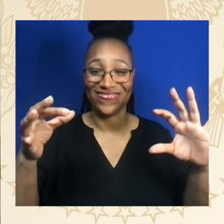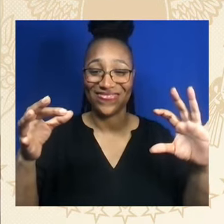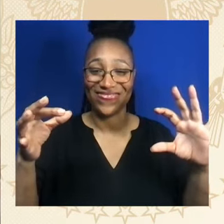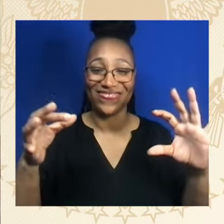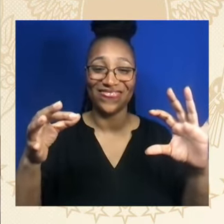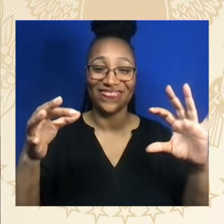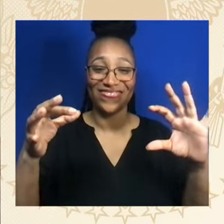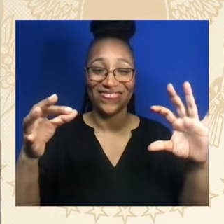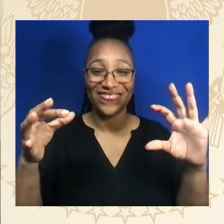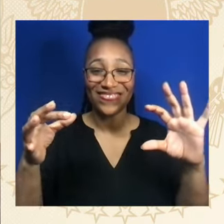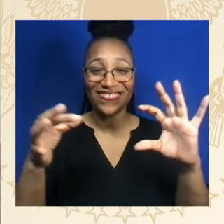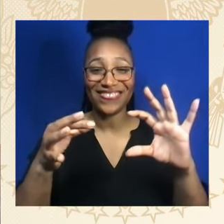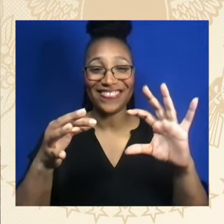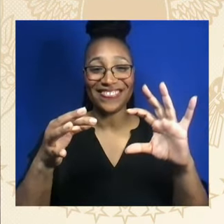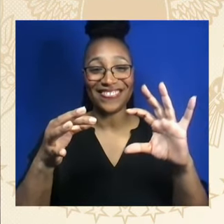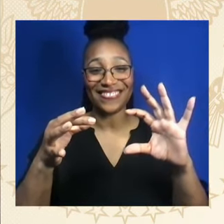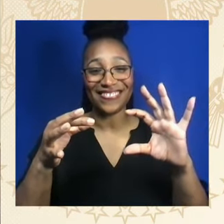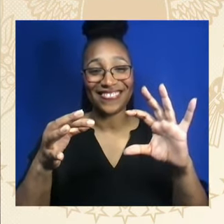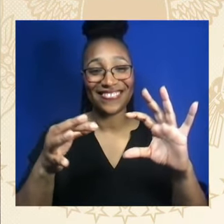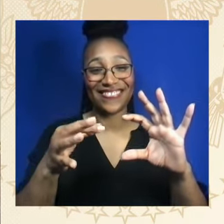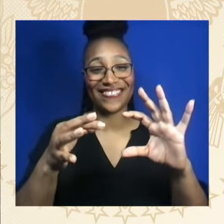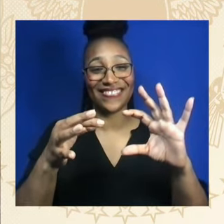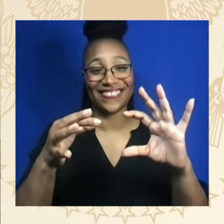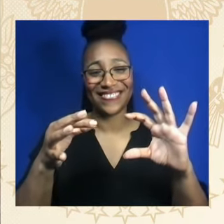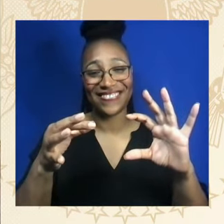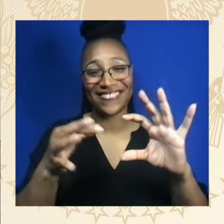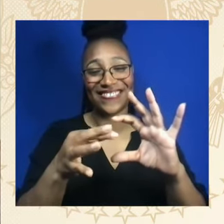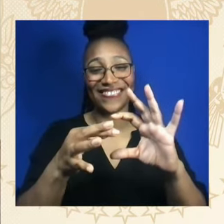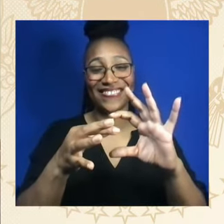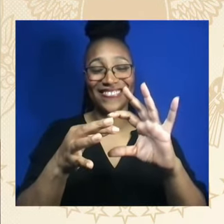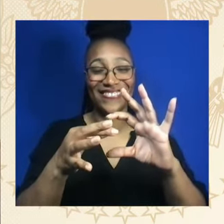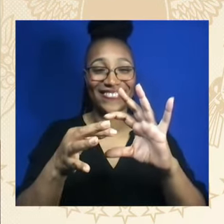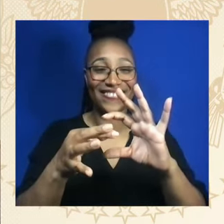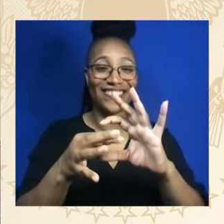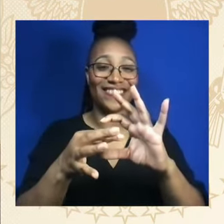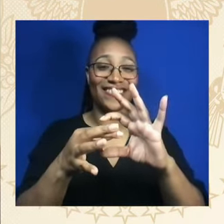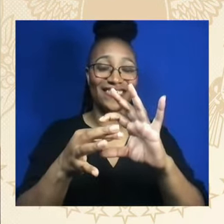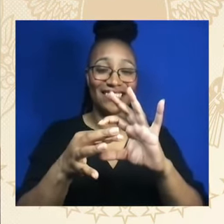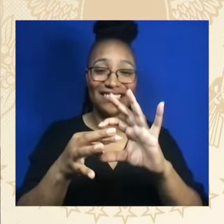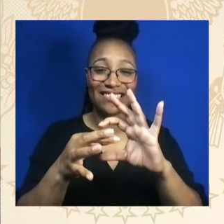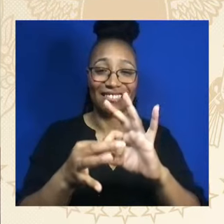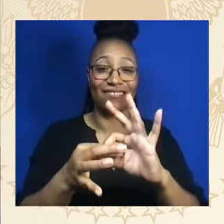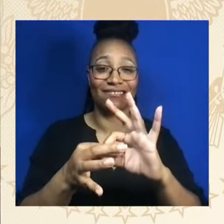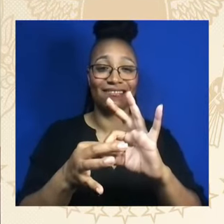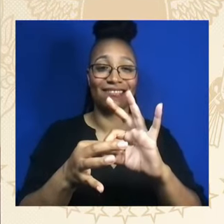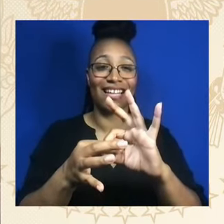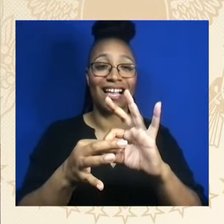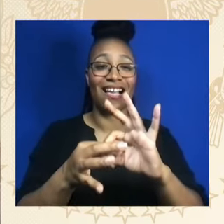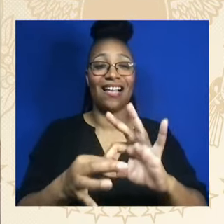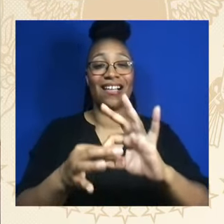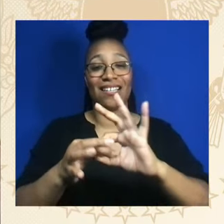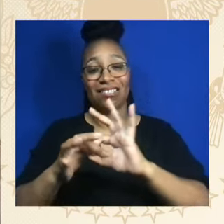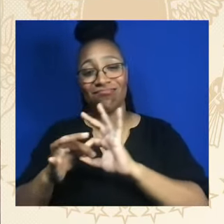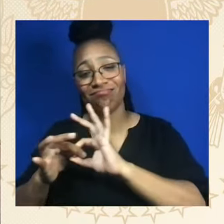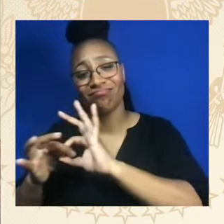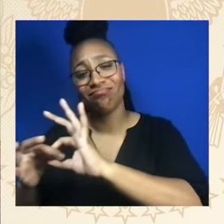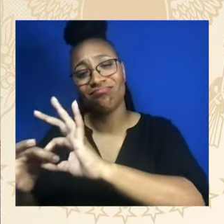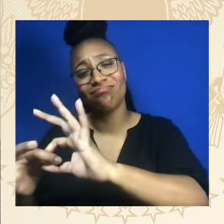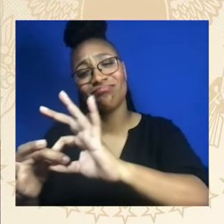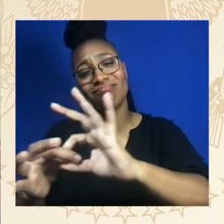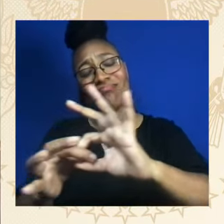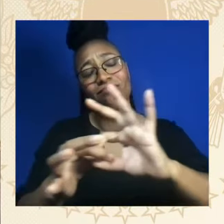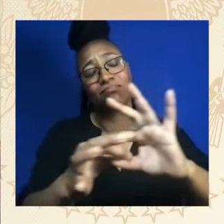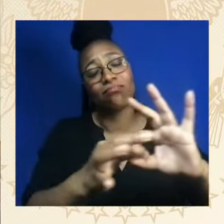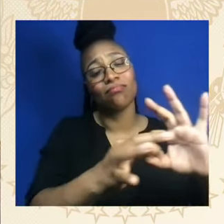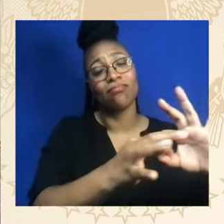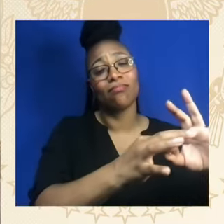met be Lest our hearts Trunk with the wine of the